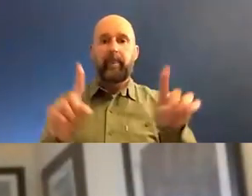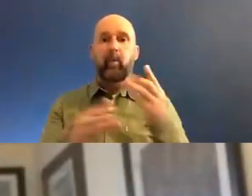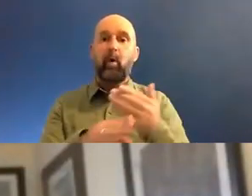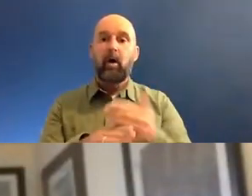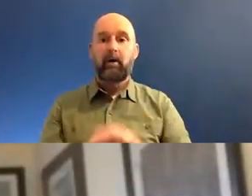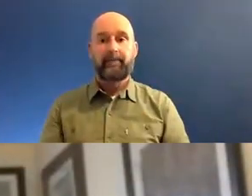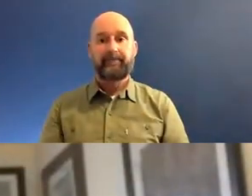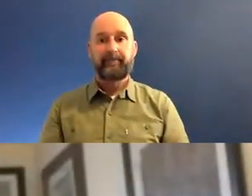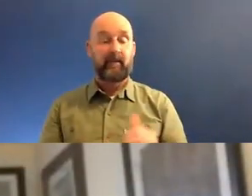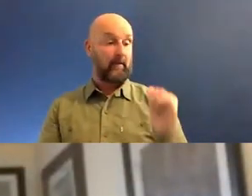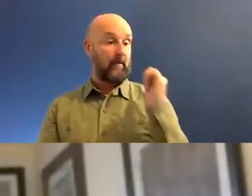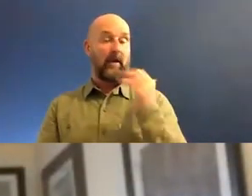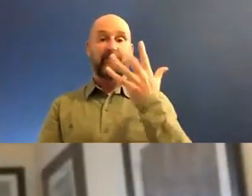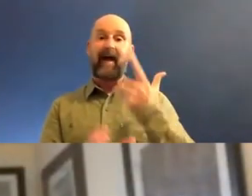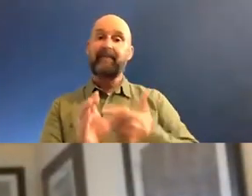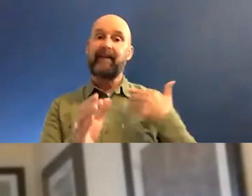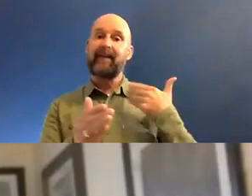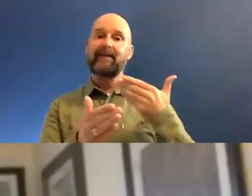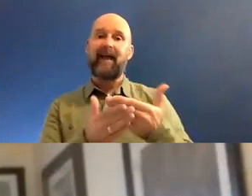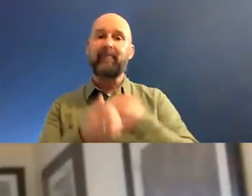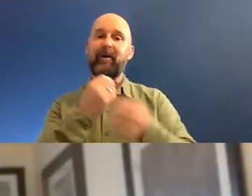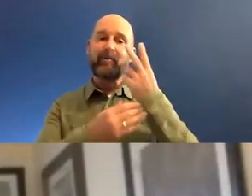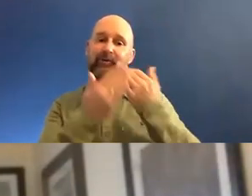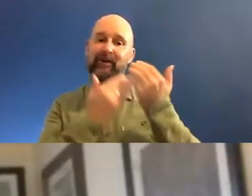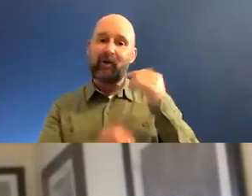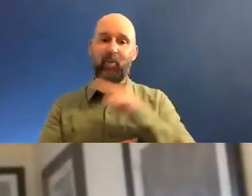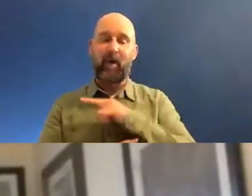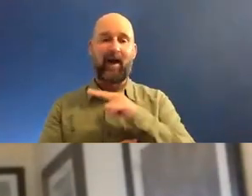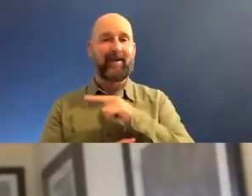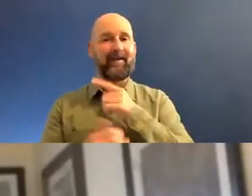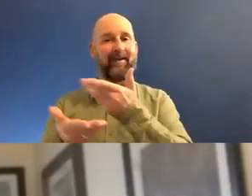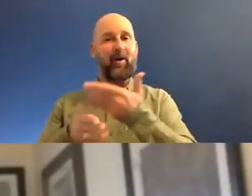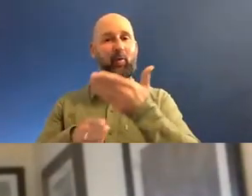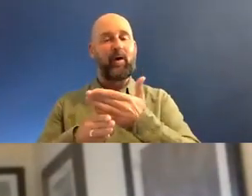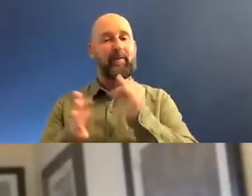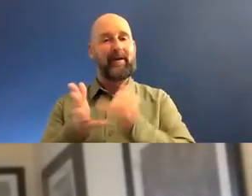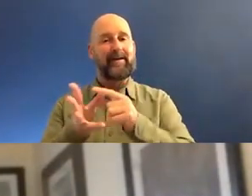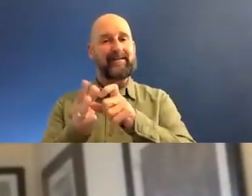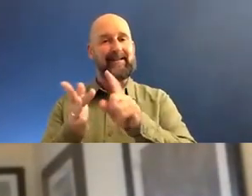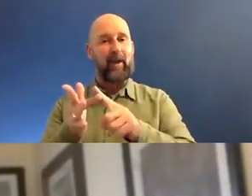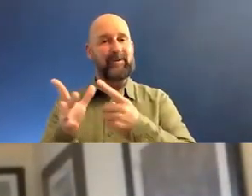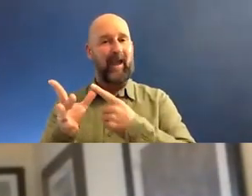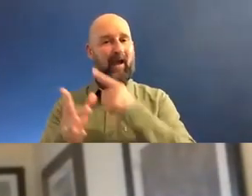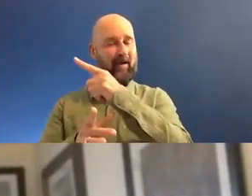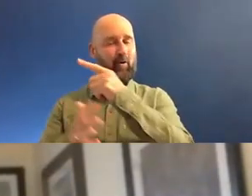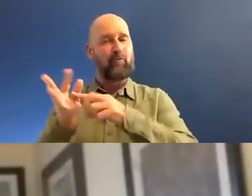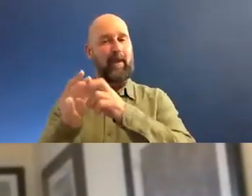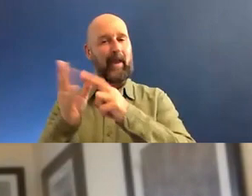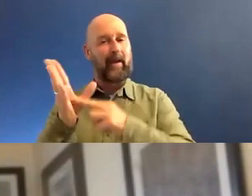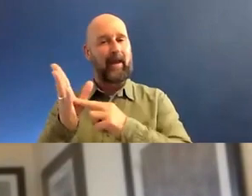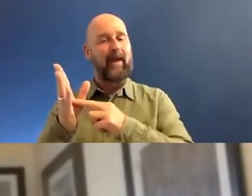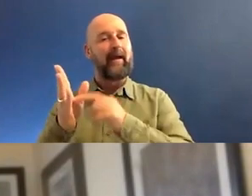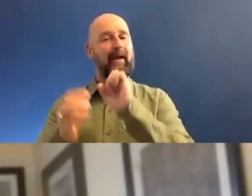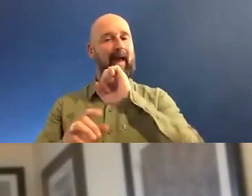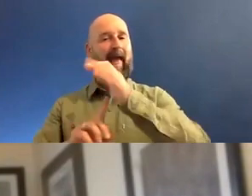I mean, the last five years, I've become a bit more traditional because I've had work from the Saudi embassy, the Bahrain embassy. And